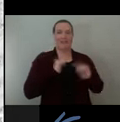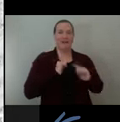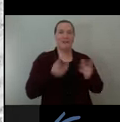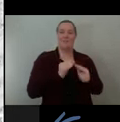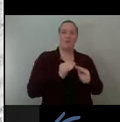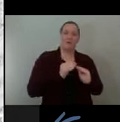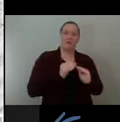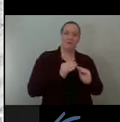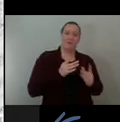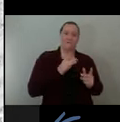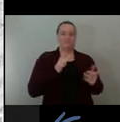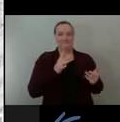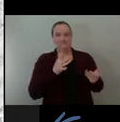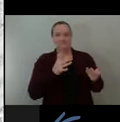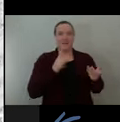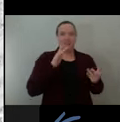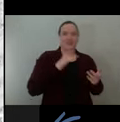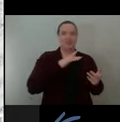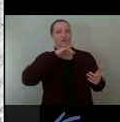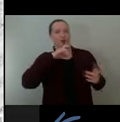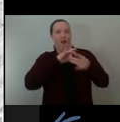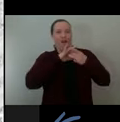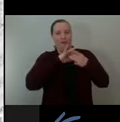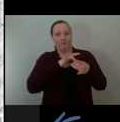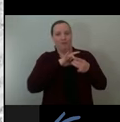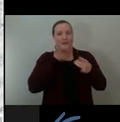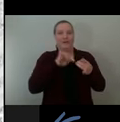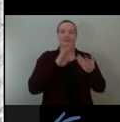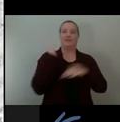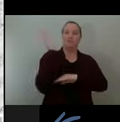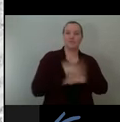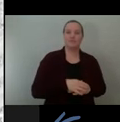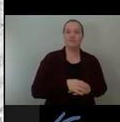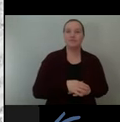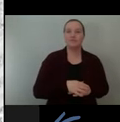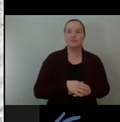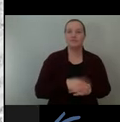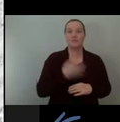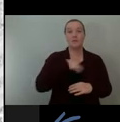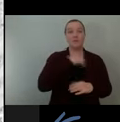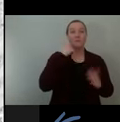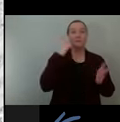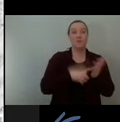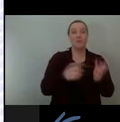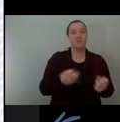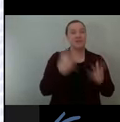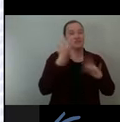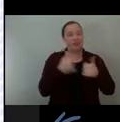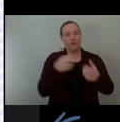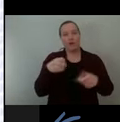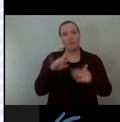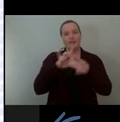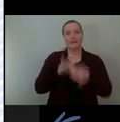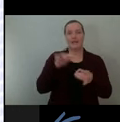this project with trying to immerse ourselves in the site and the challenges and opportunities that lie within the project parameters. The